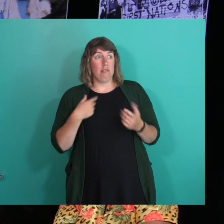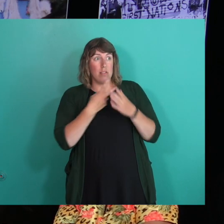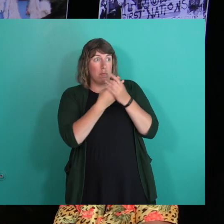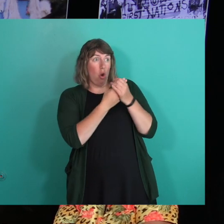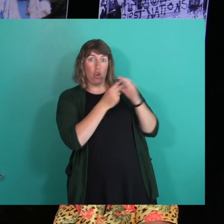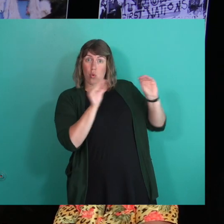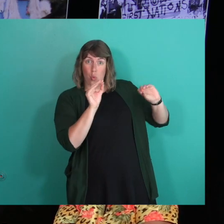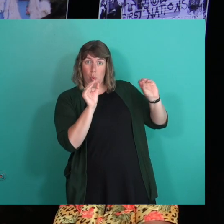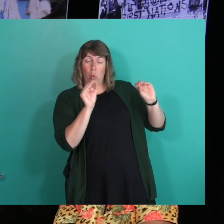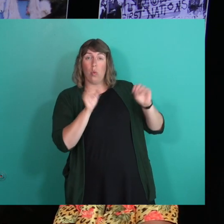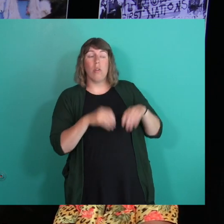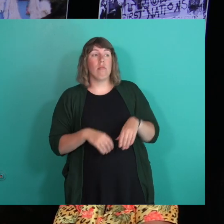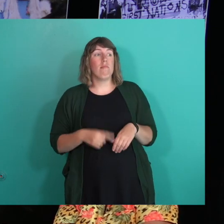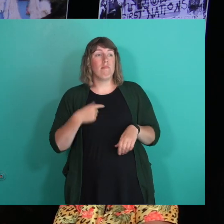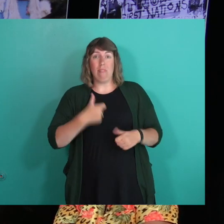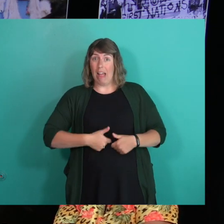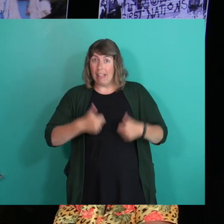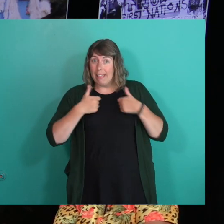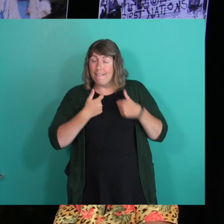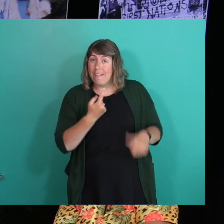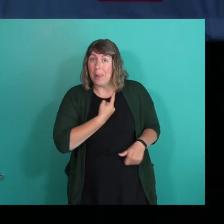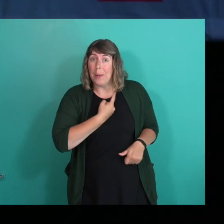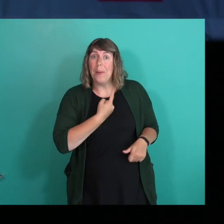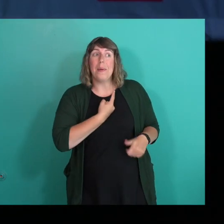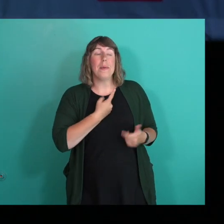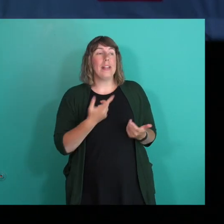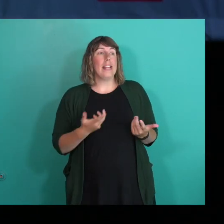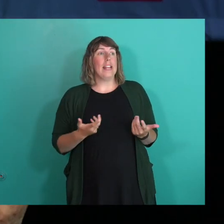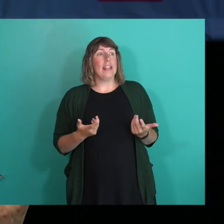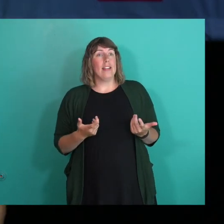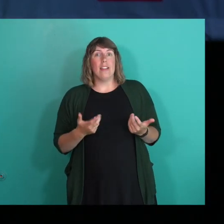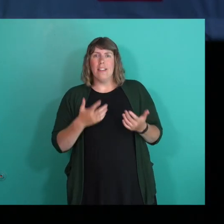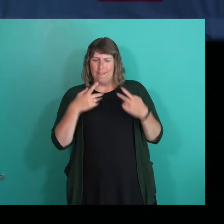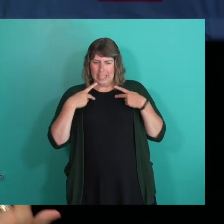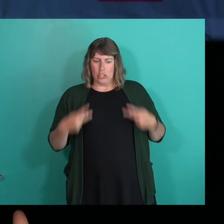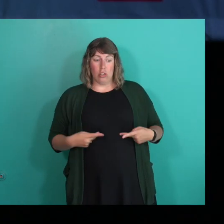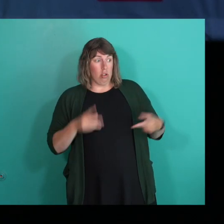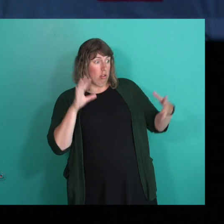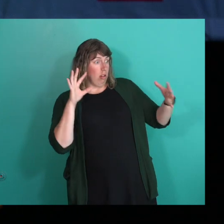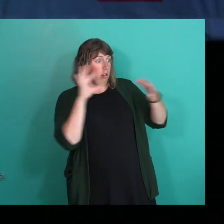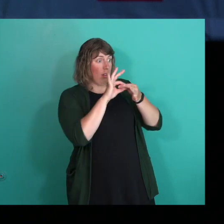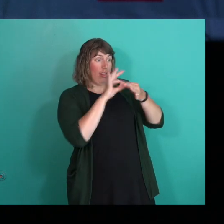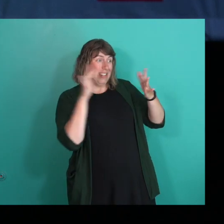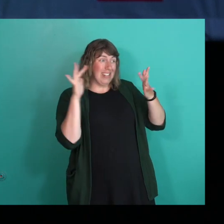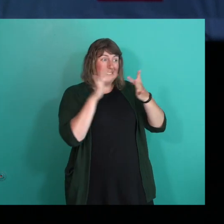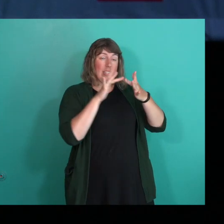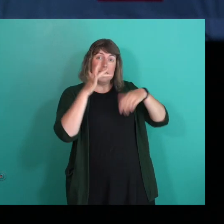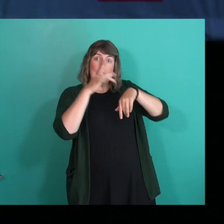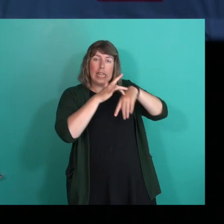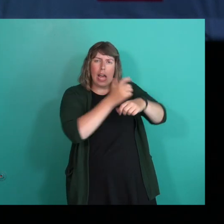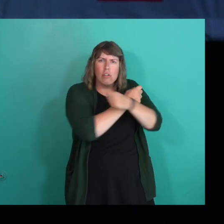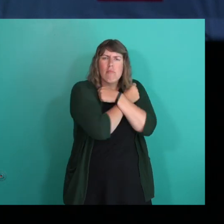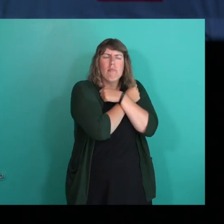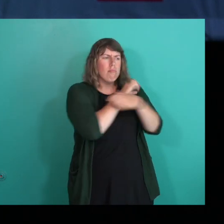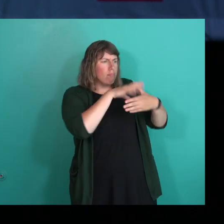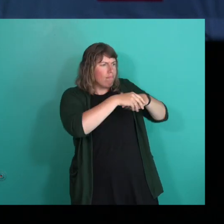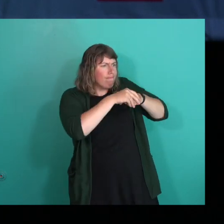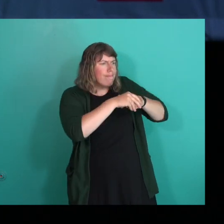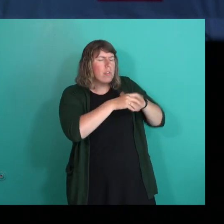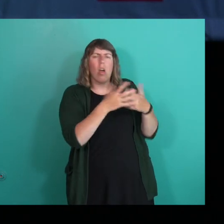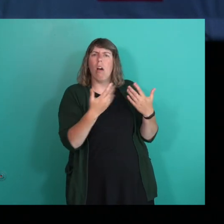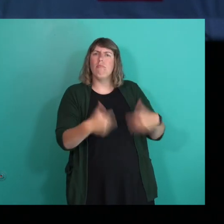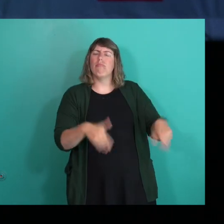partner and, and I live alone. And so that physical connection, that touch that we, that we,